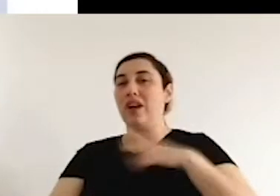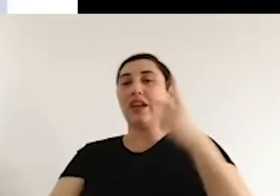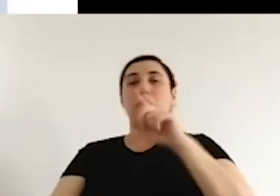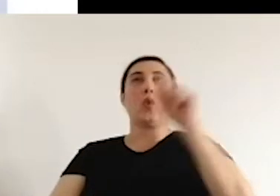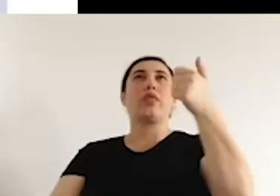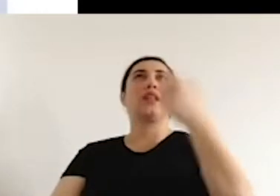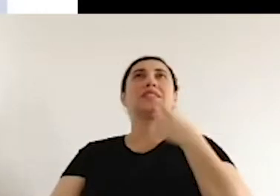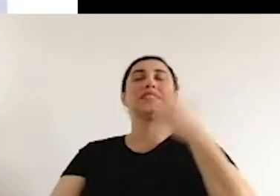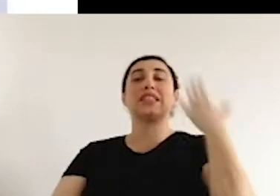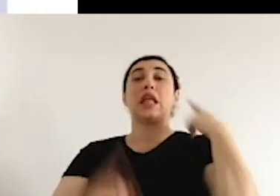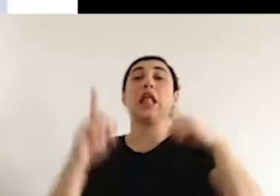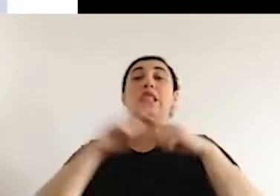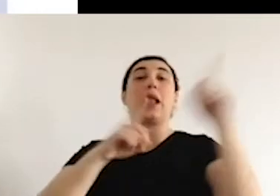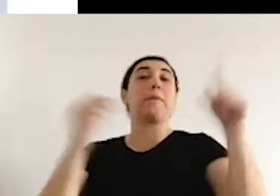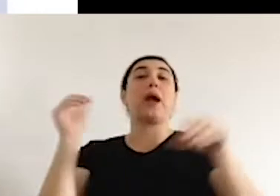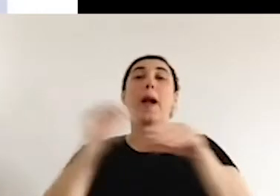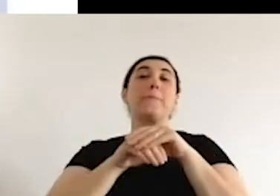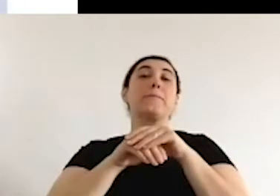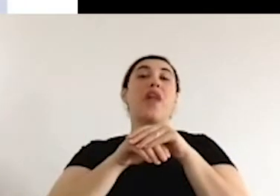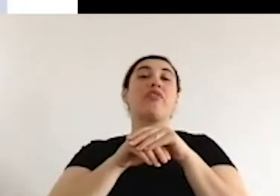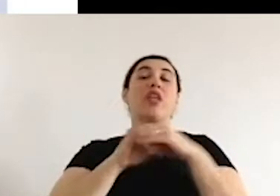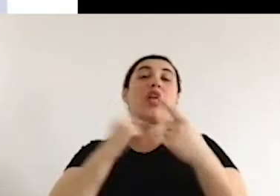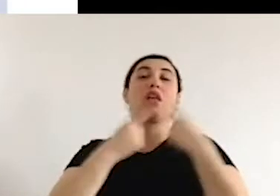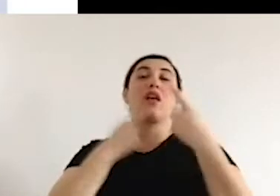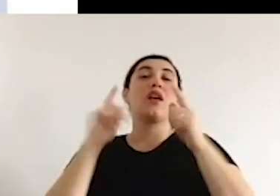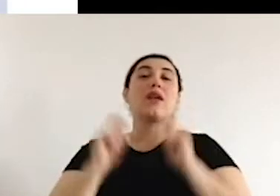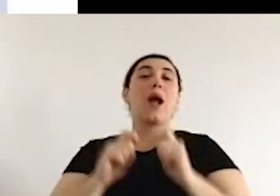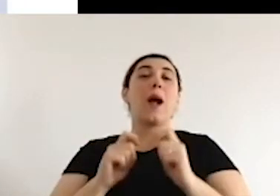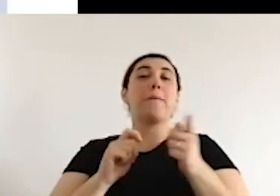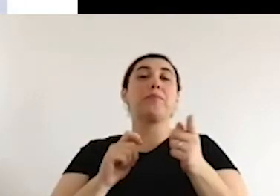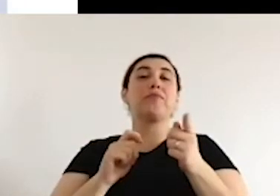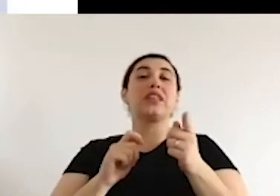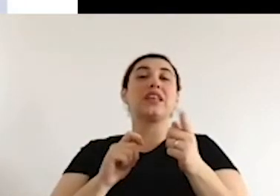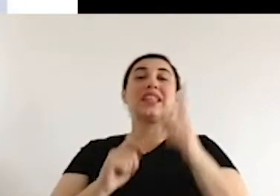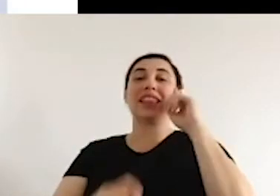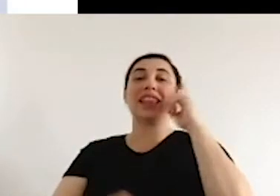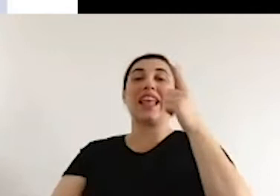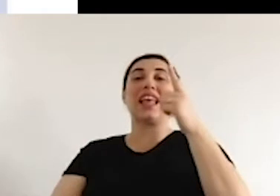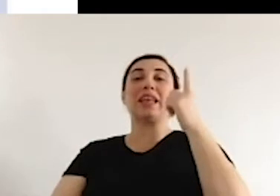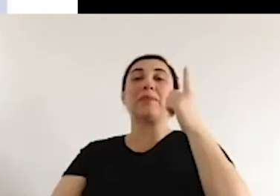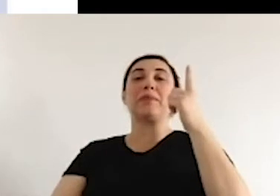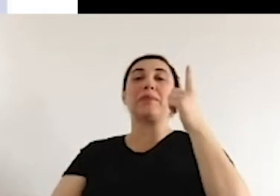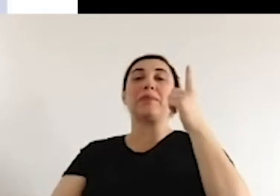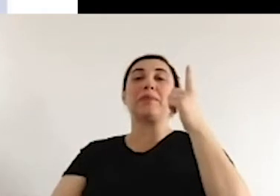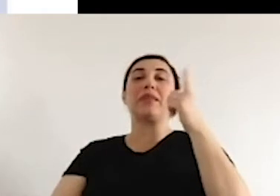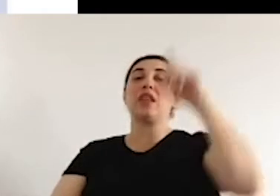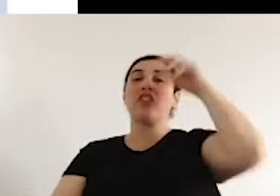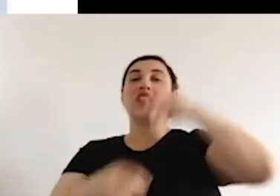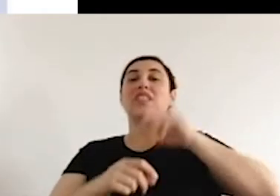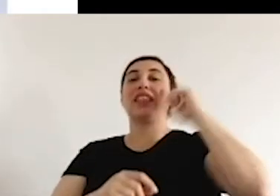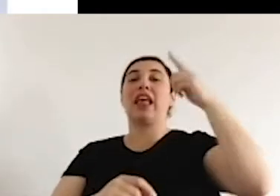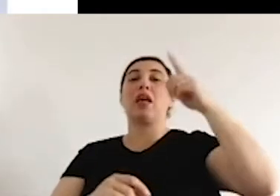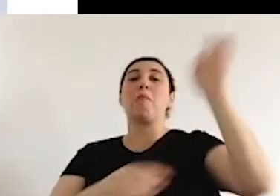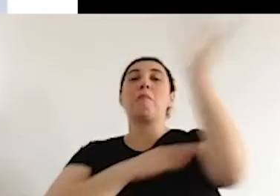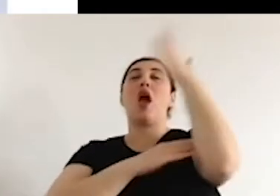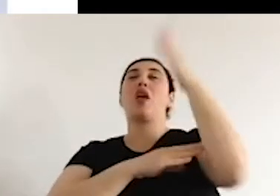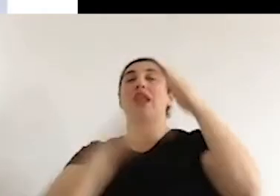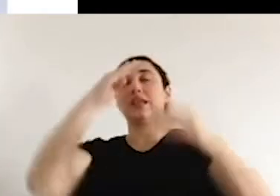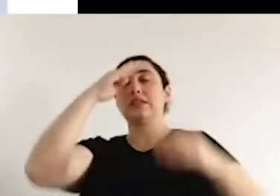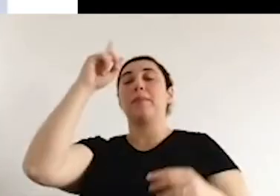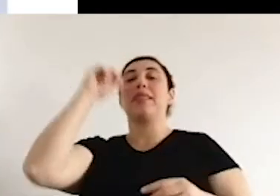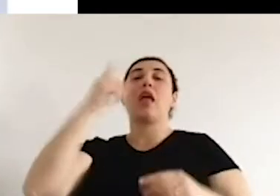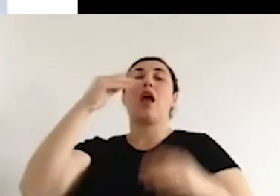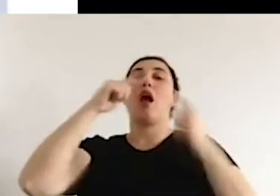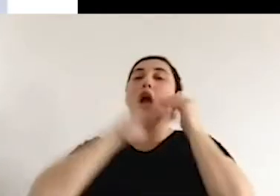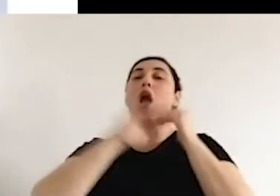Likewise, we can look into the Trump election campaign in 2016, which read as one